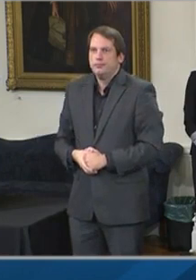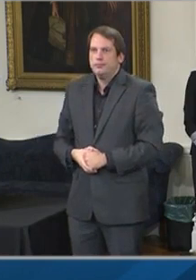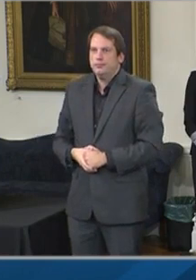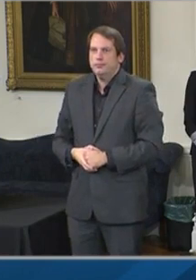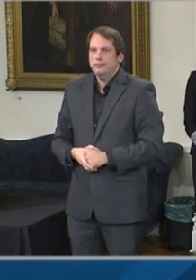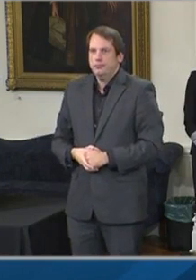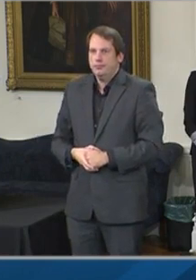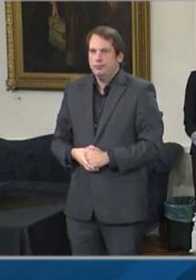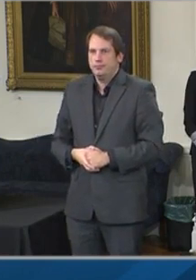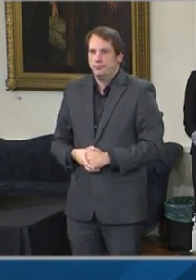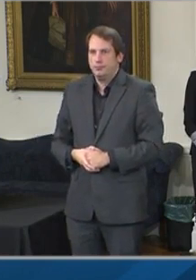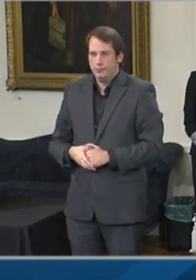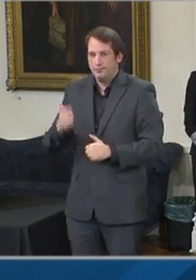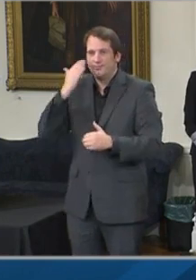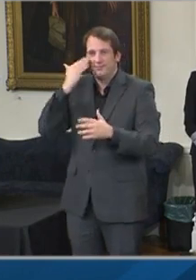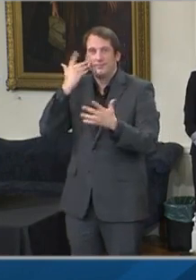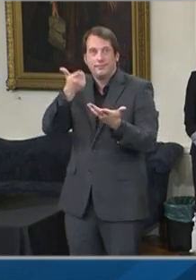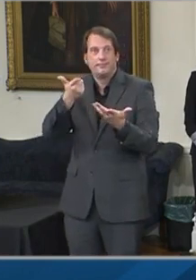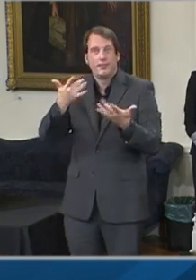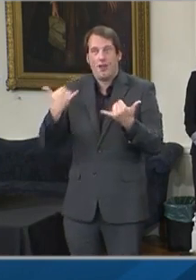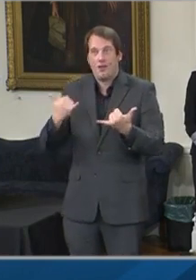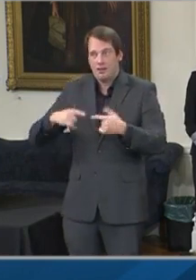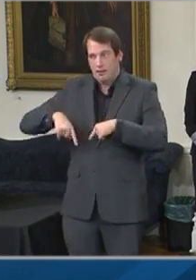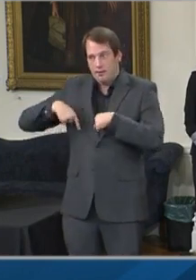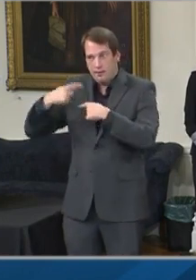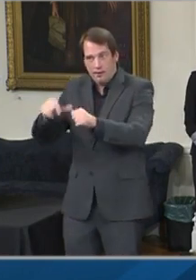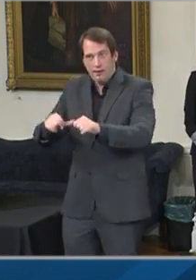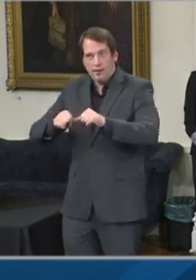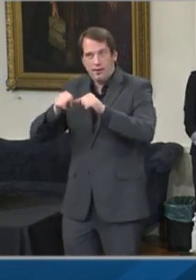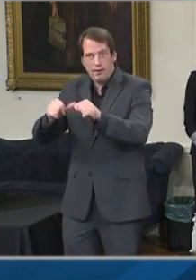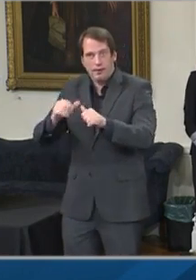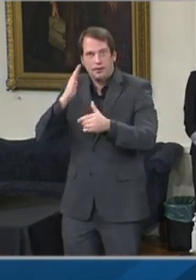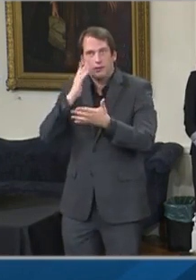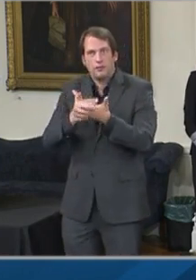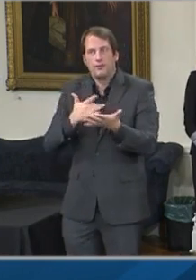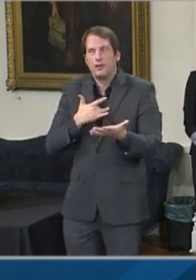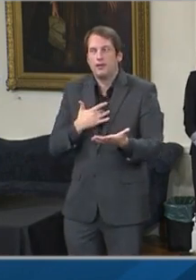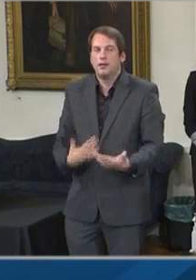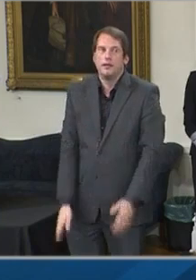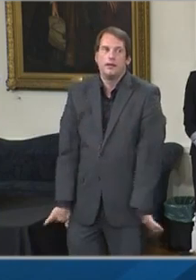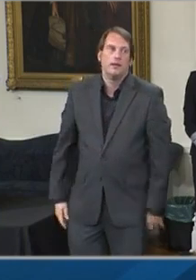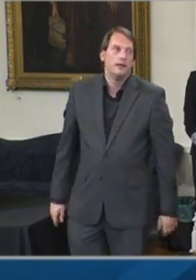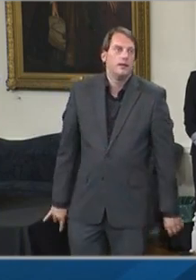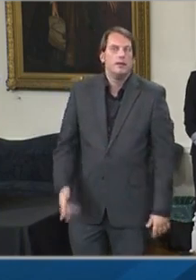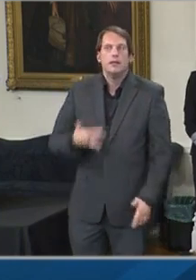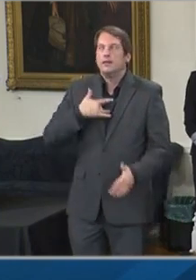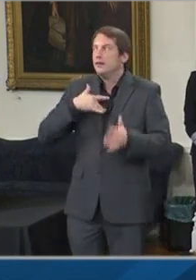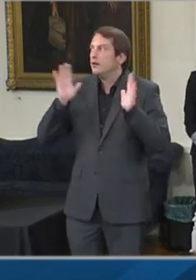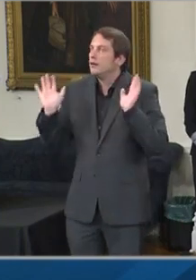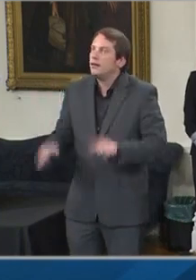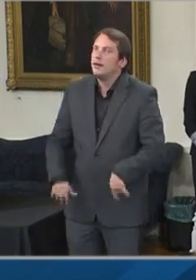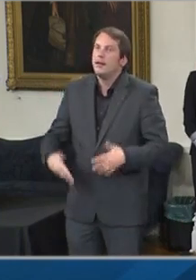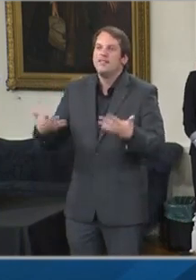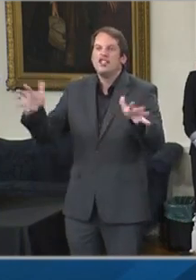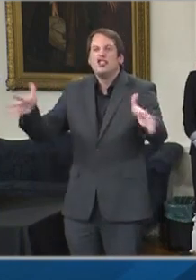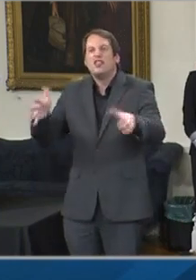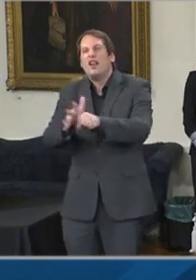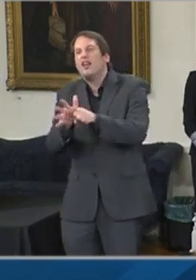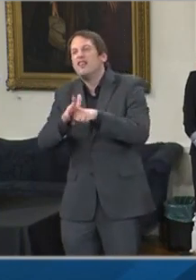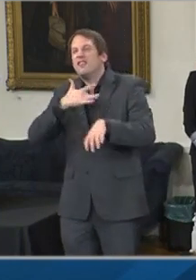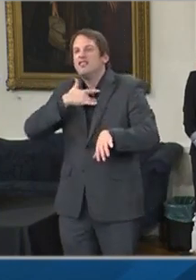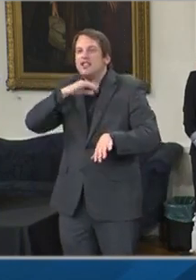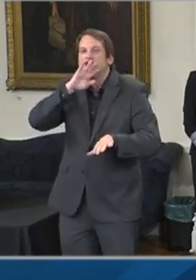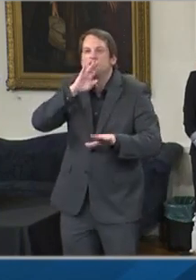frustration that this pandemic is continuing to disrupt our daily lives, and I know that many people are